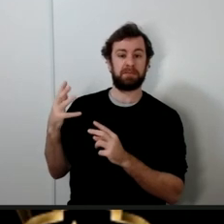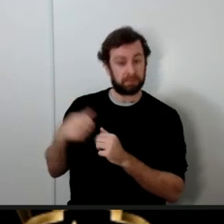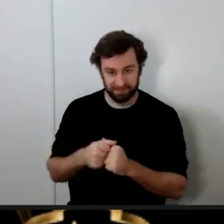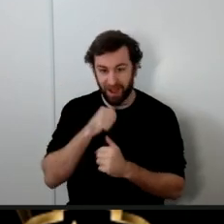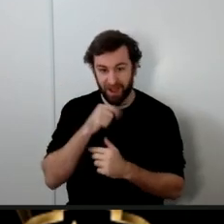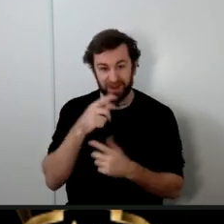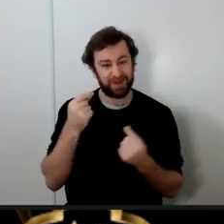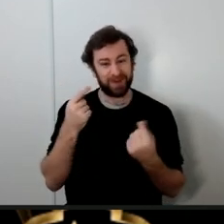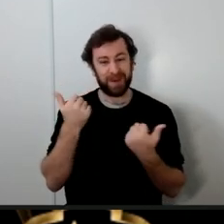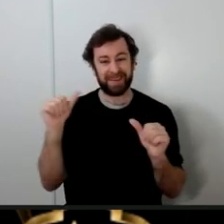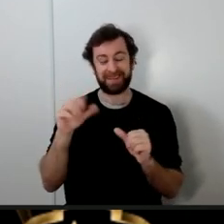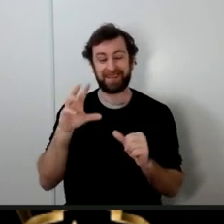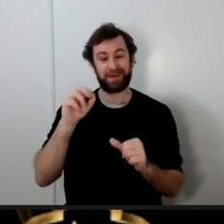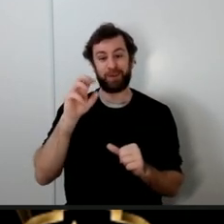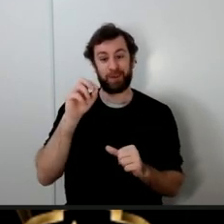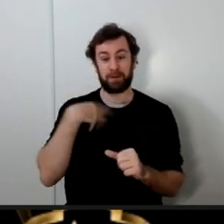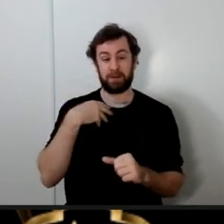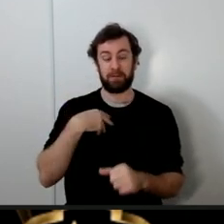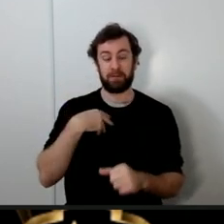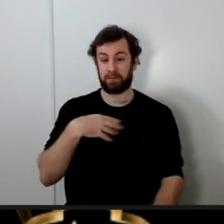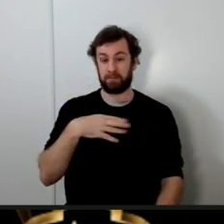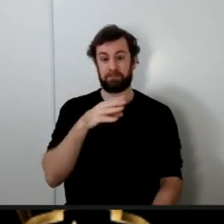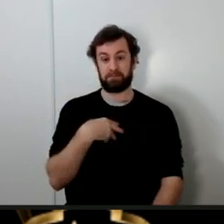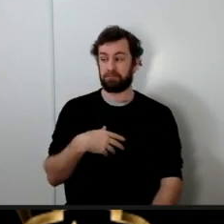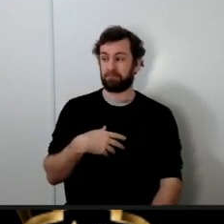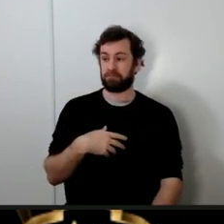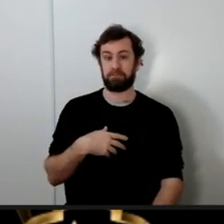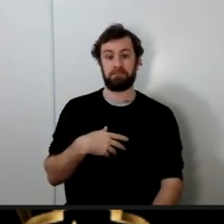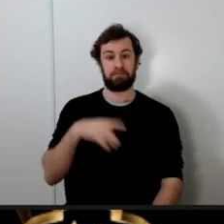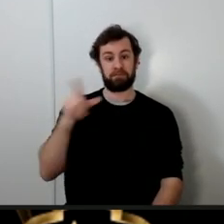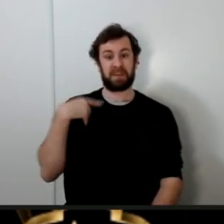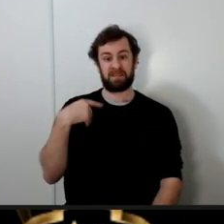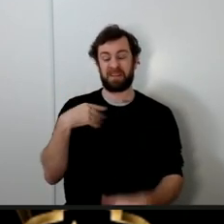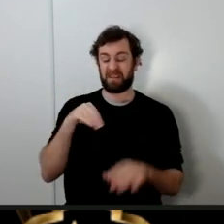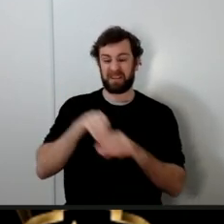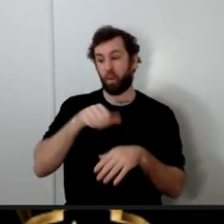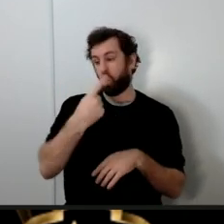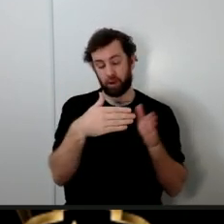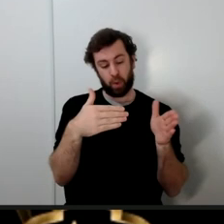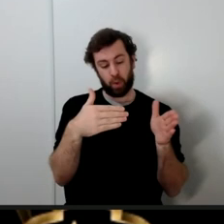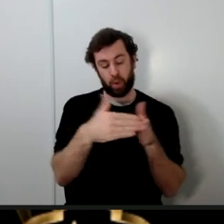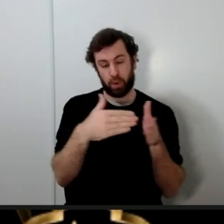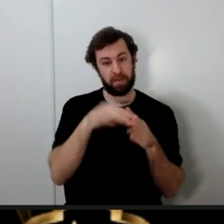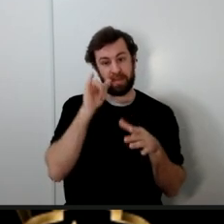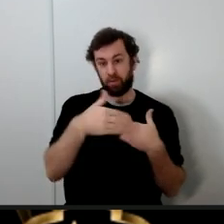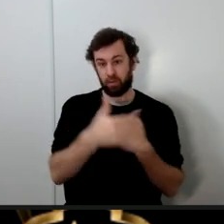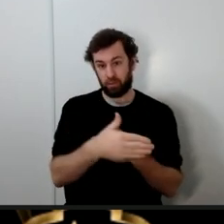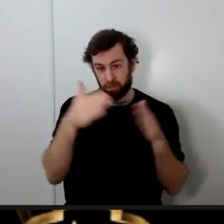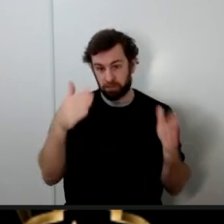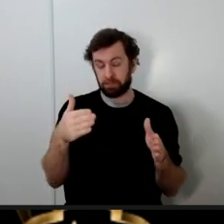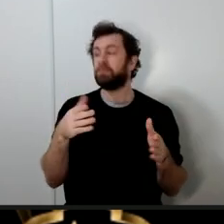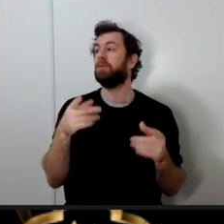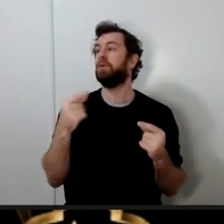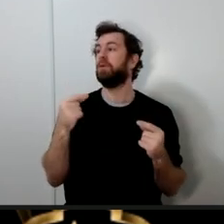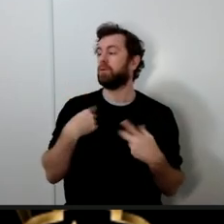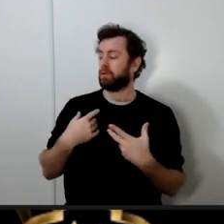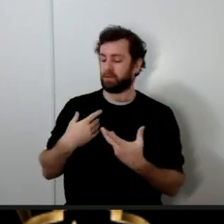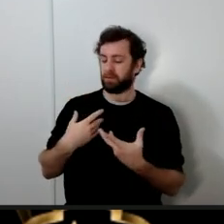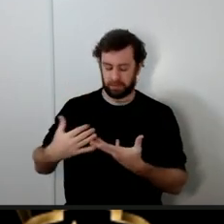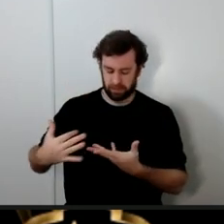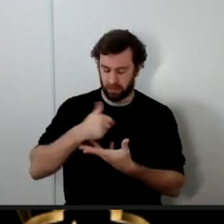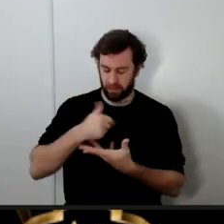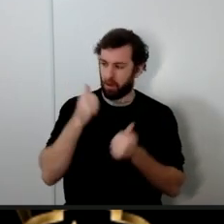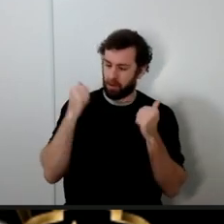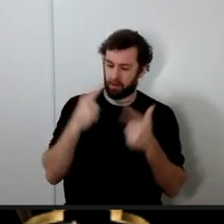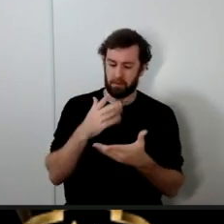caring no the Imam was in another corner of the room he was implementing the will of the Prophet by compiling the Quran they